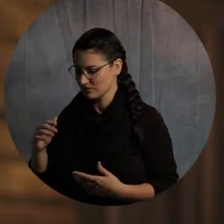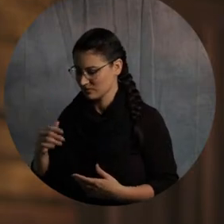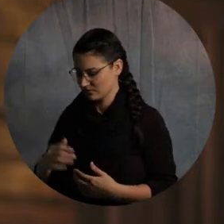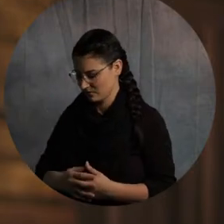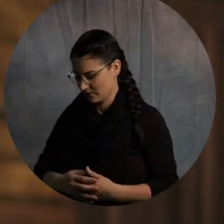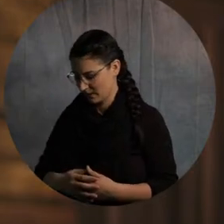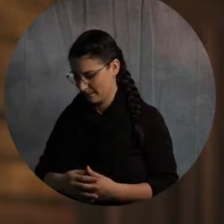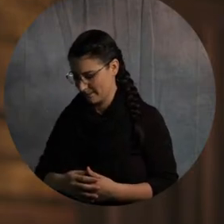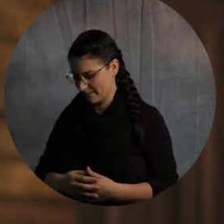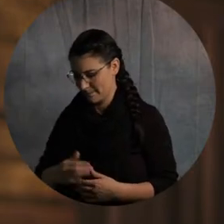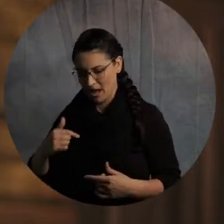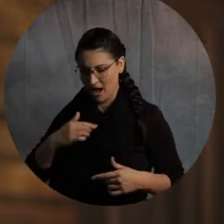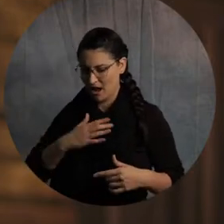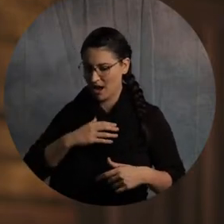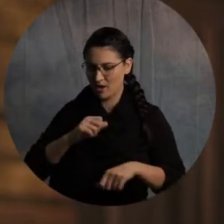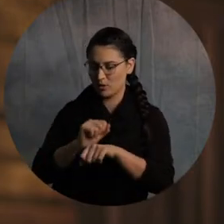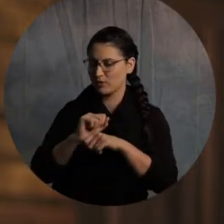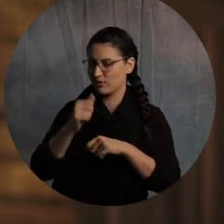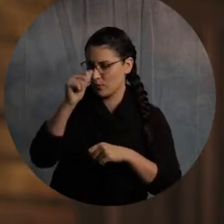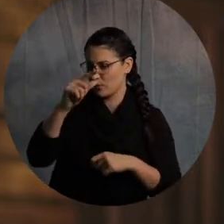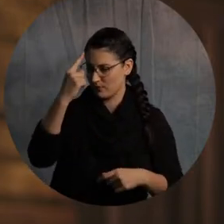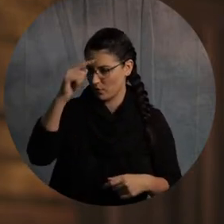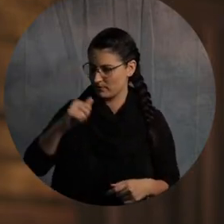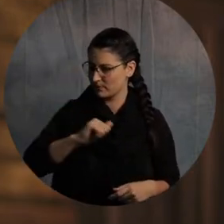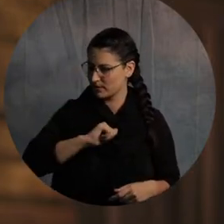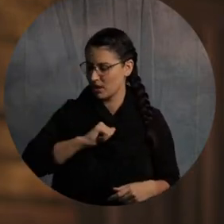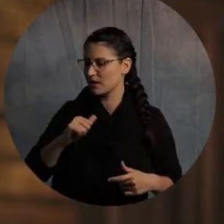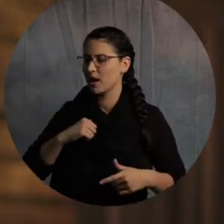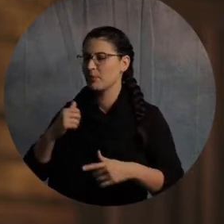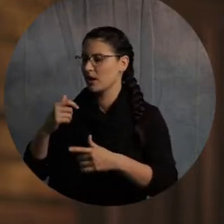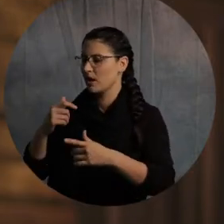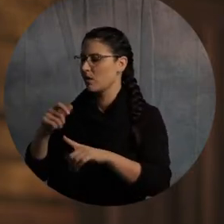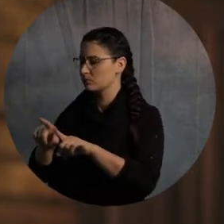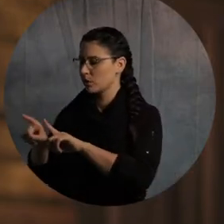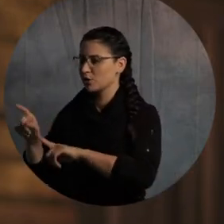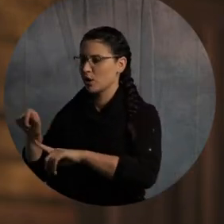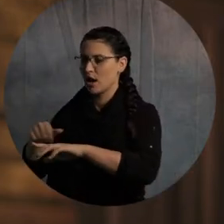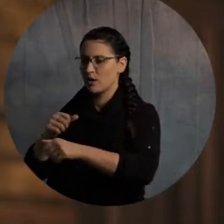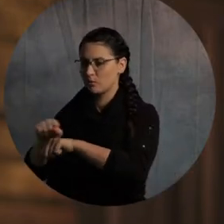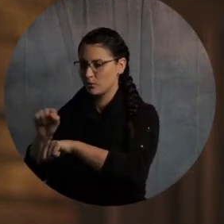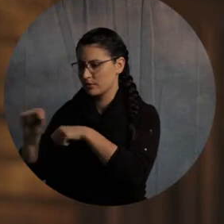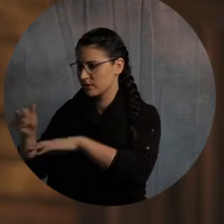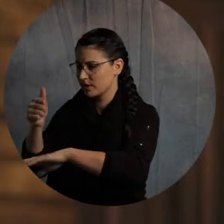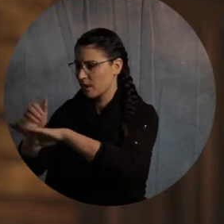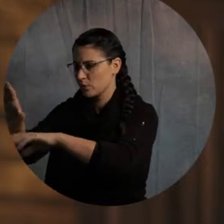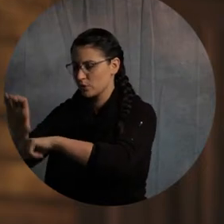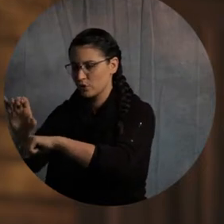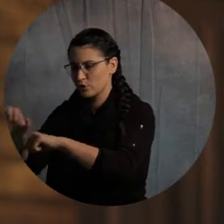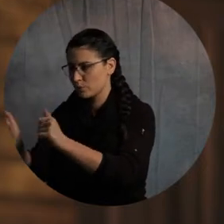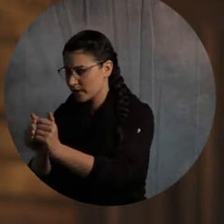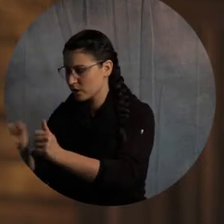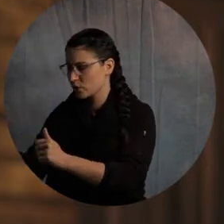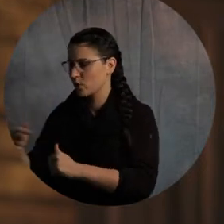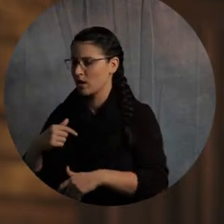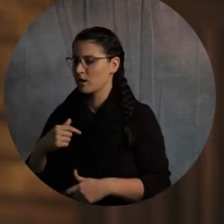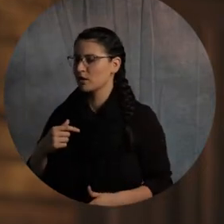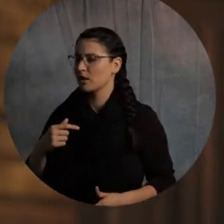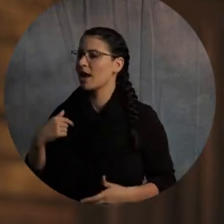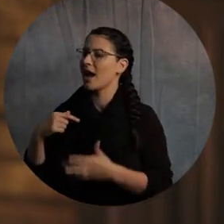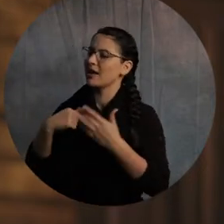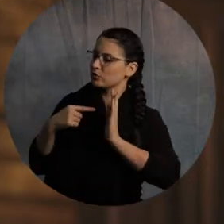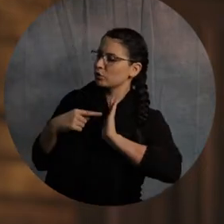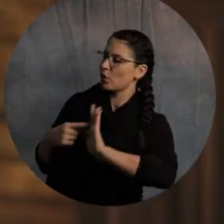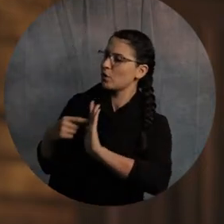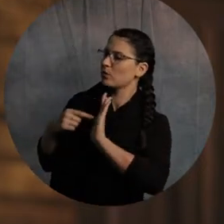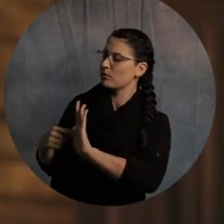laboring to provide for myself and planting this church with you. In all things, I have shown you that by working hard in this way, we must